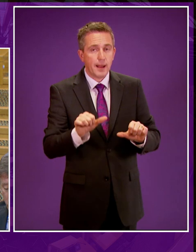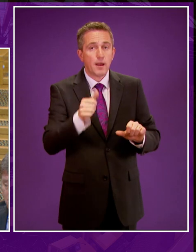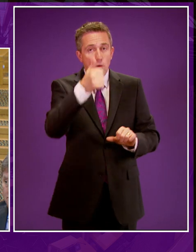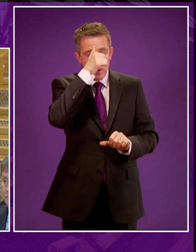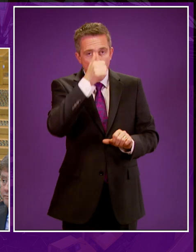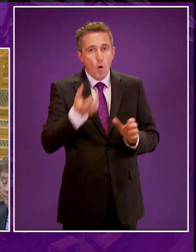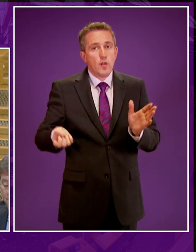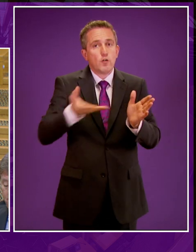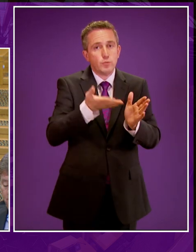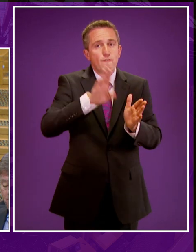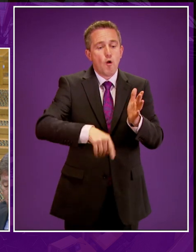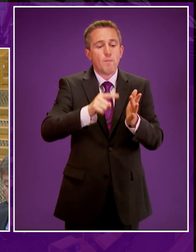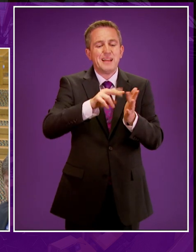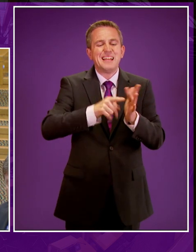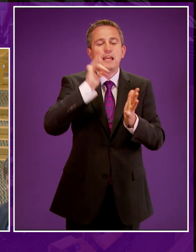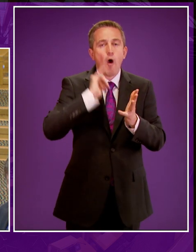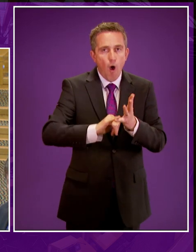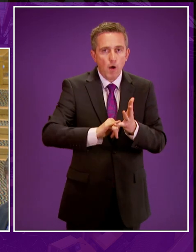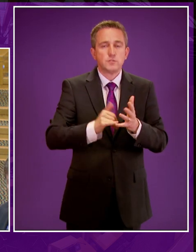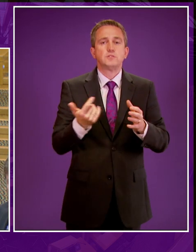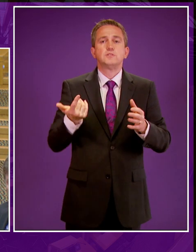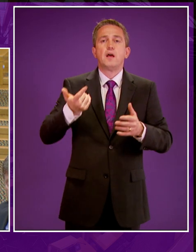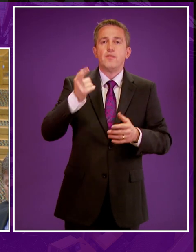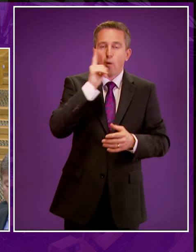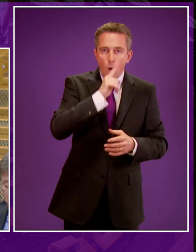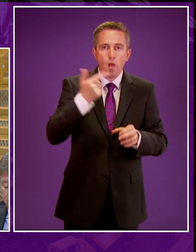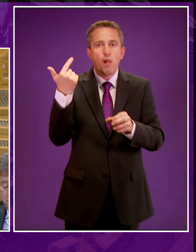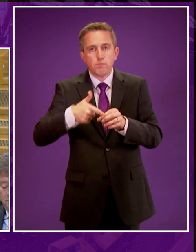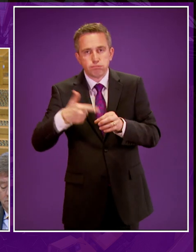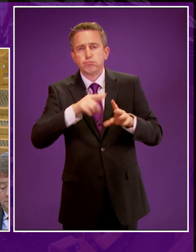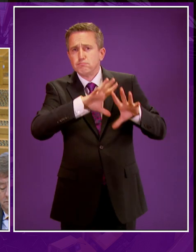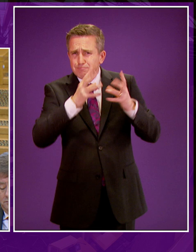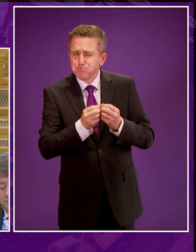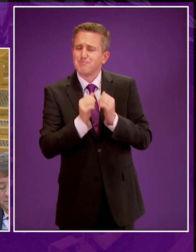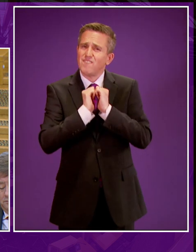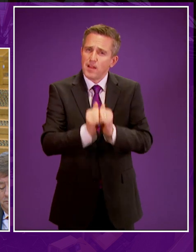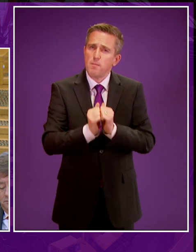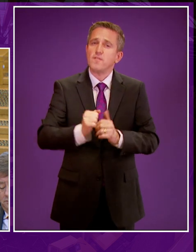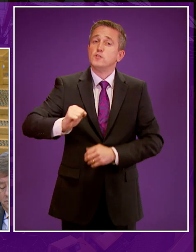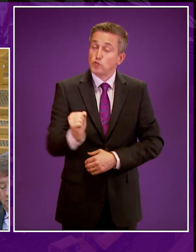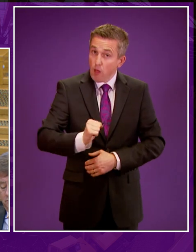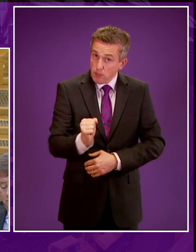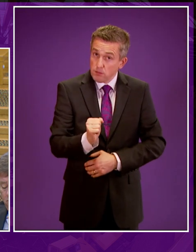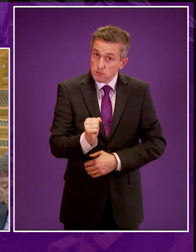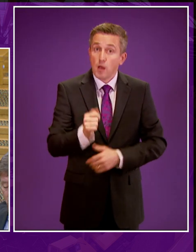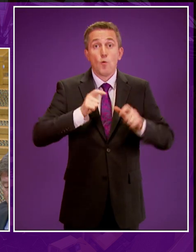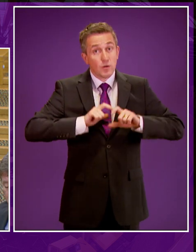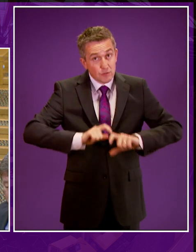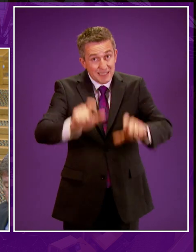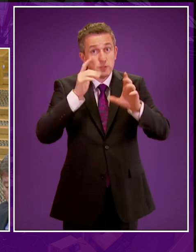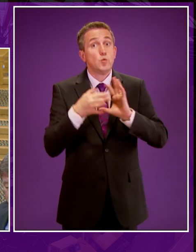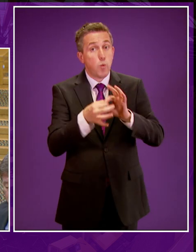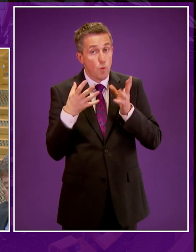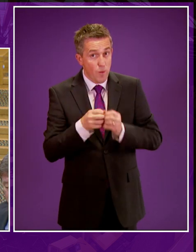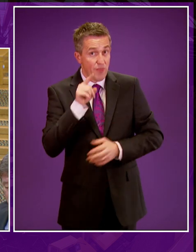contribution to this country made by Ineos and the chemicals and refinery businesses are strategically significant assets for Scotland. We'll continue working with